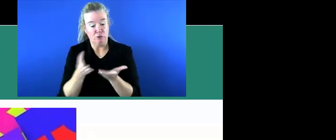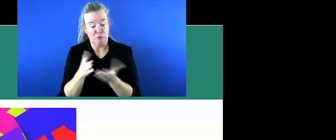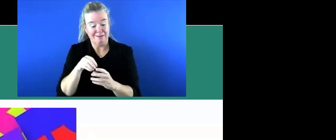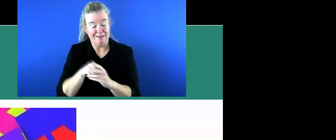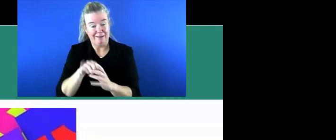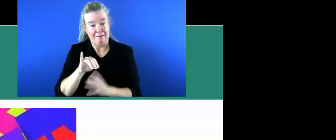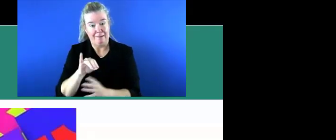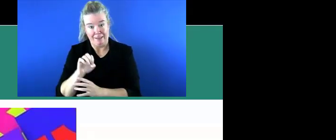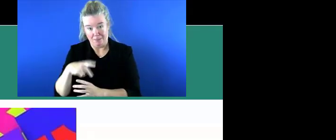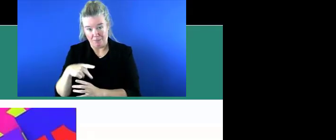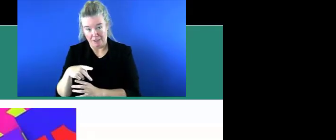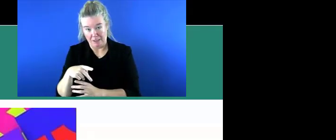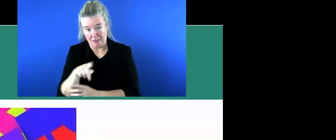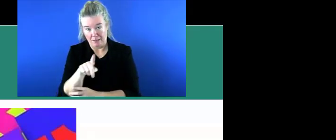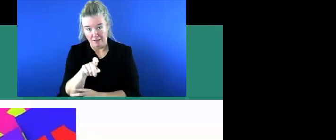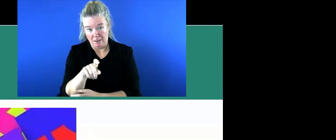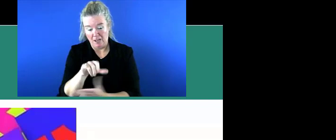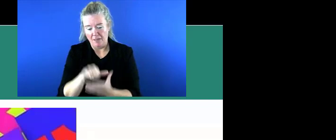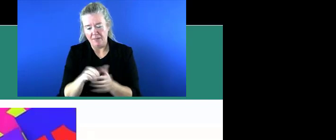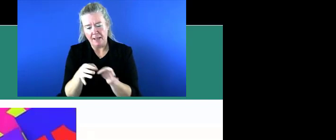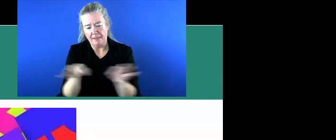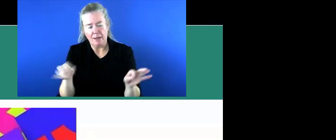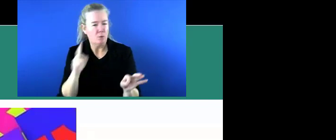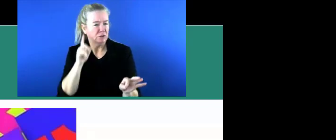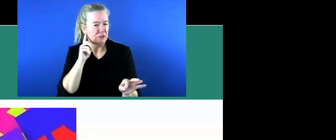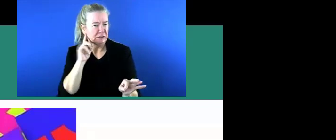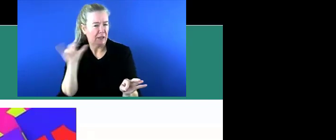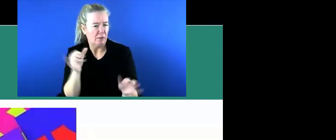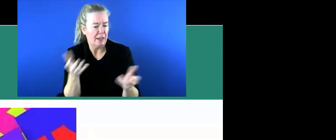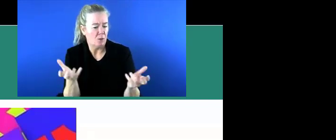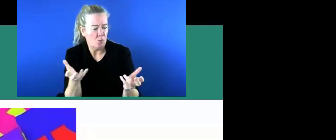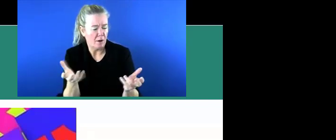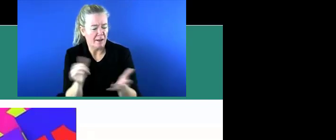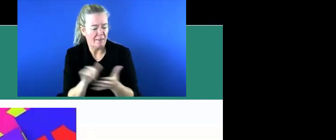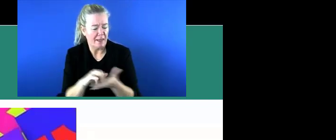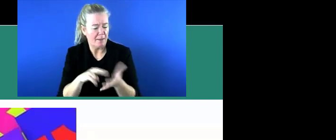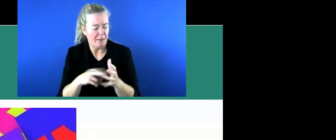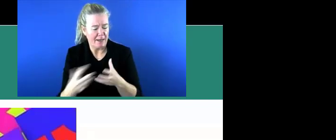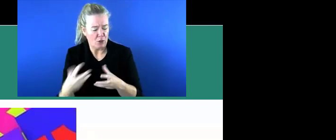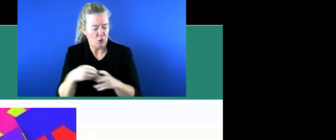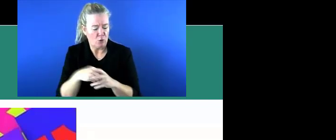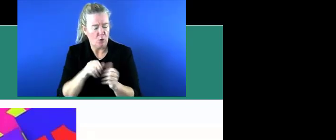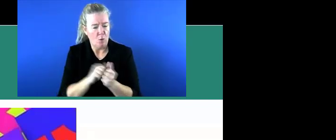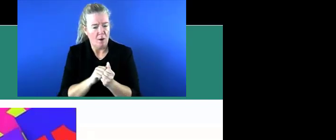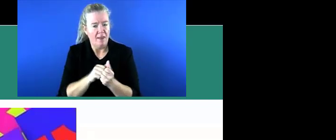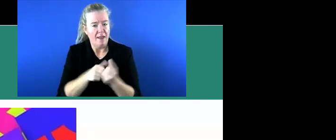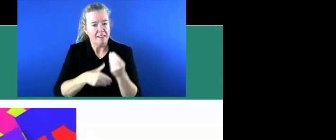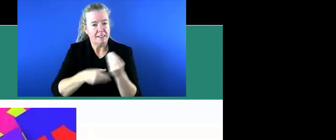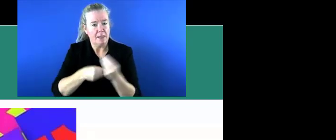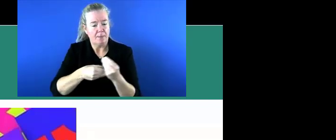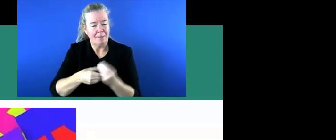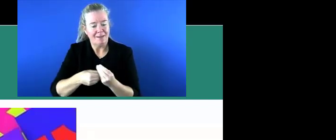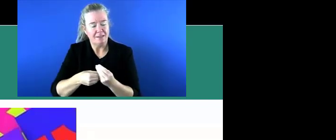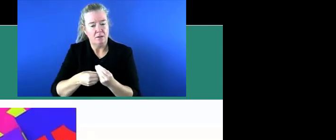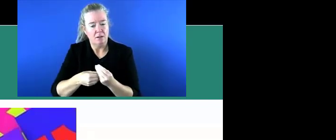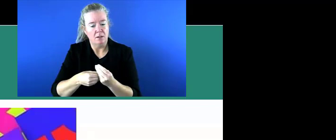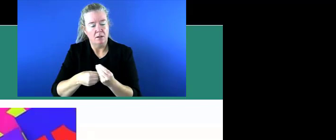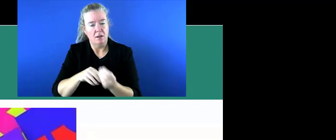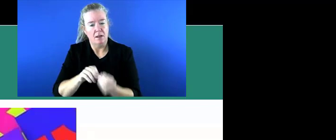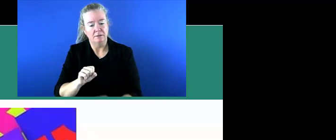IEP? What does that language sound like? Is it included in supplemental aids and services section?